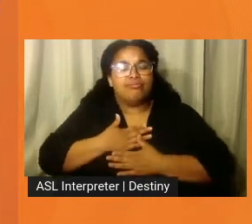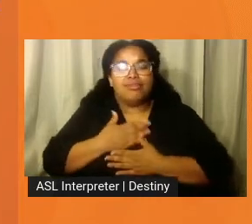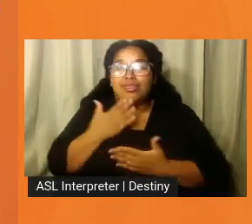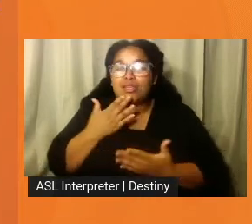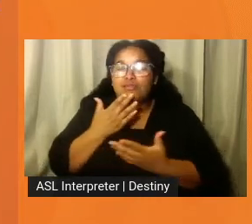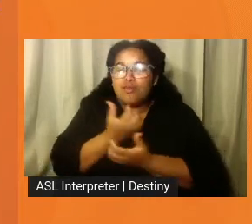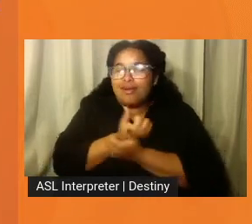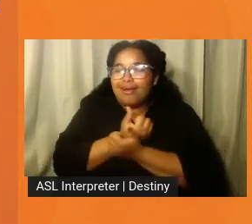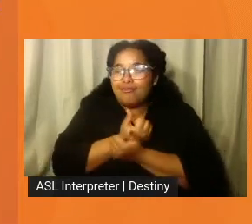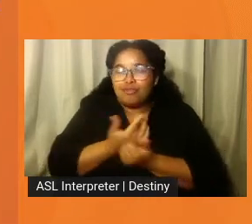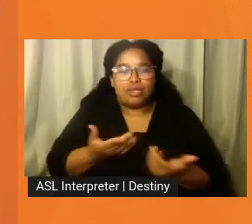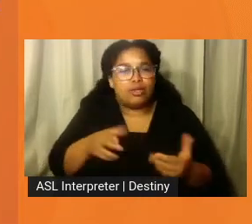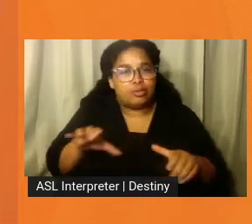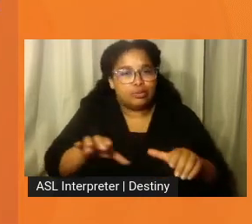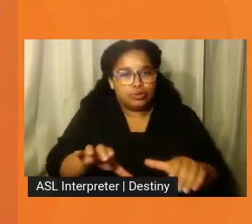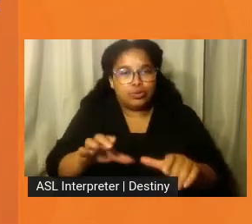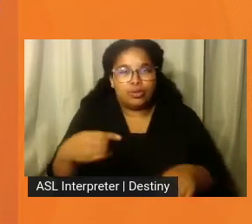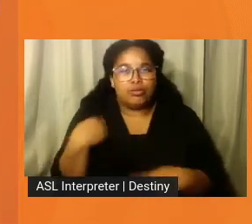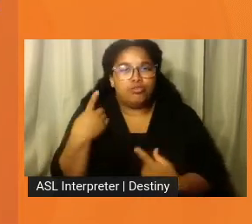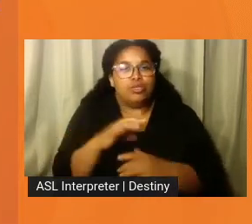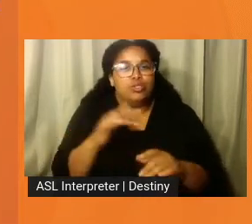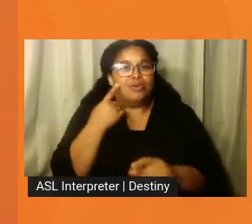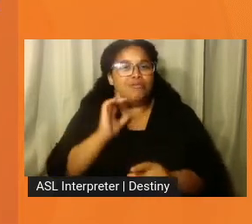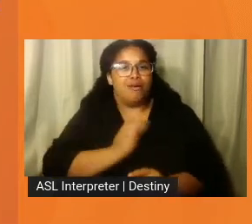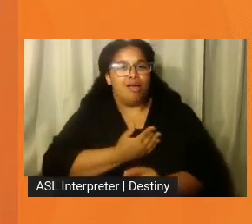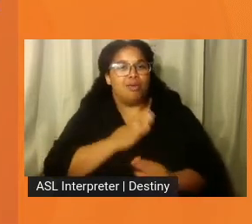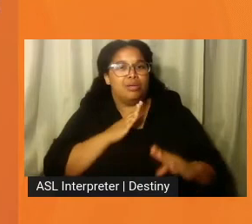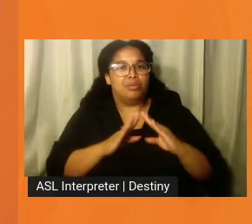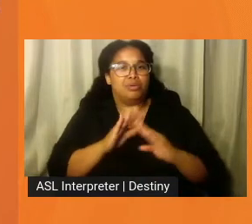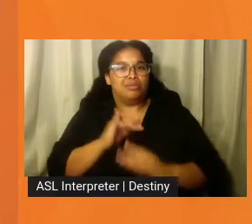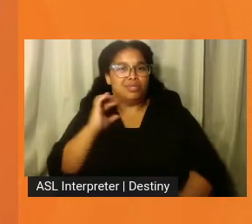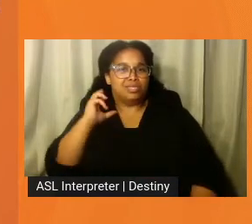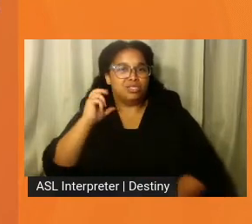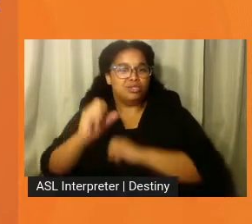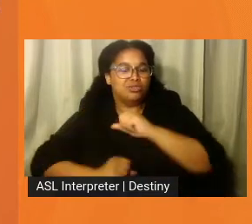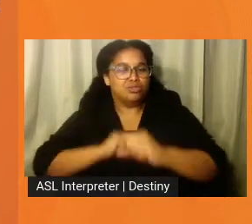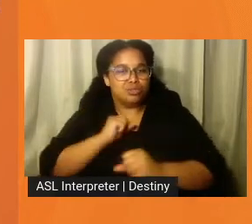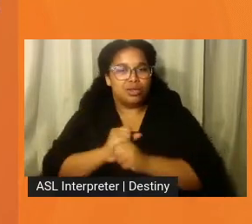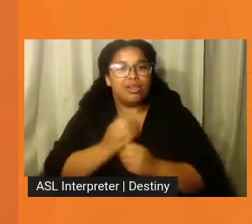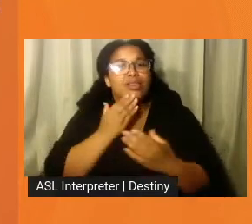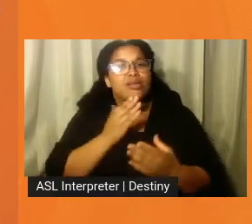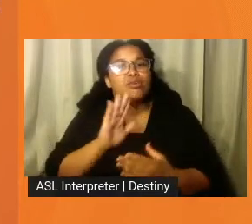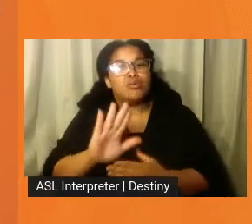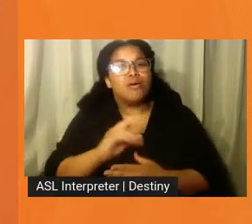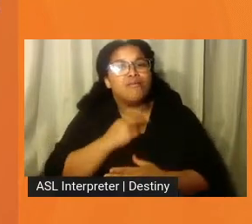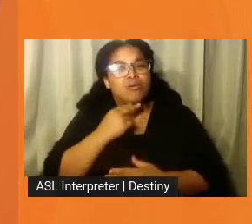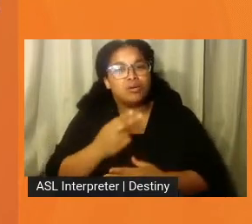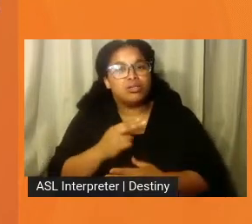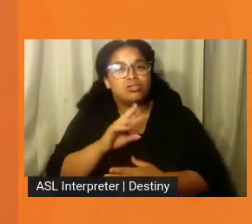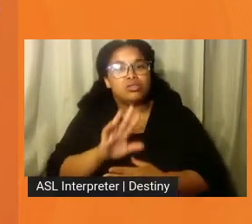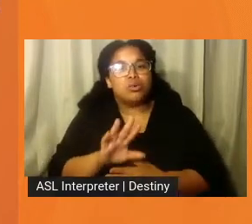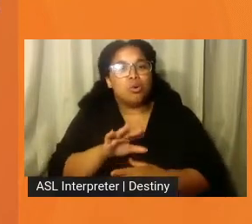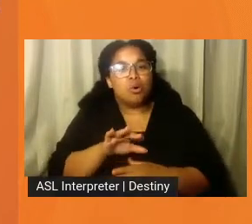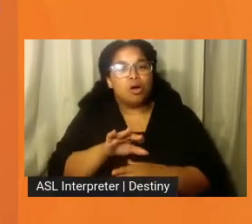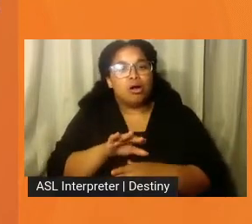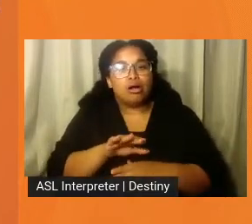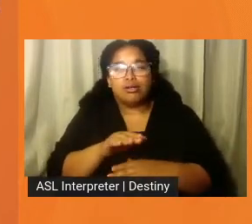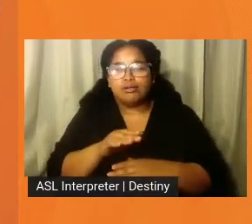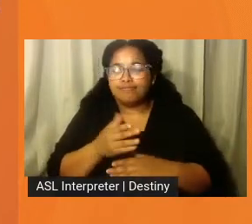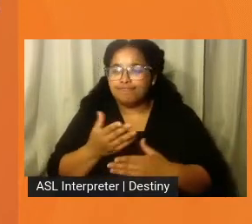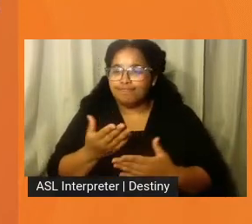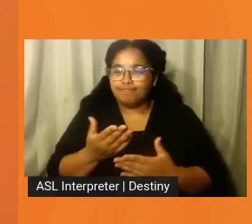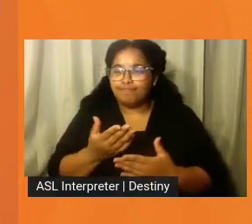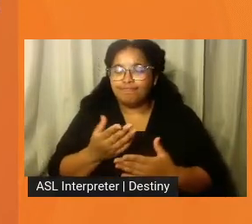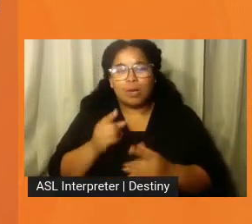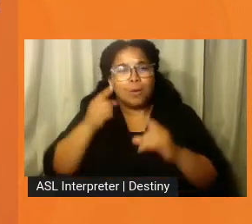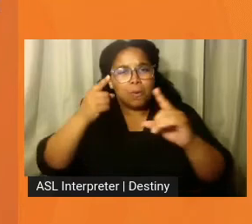you do and all that you've done for our community over the years, and thank you for sharing your voice and your platform for the betterment of our community.